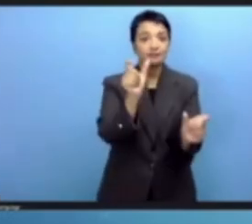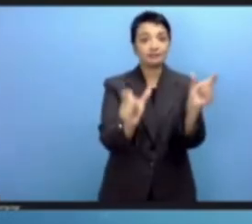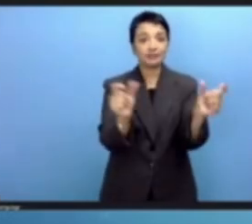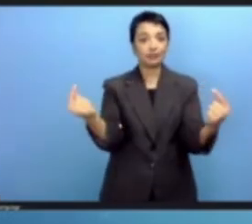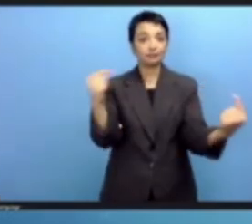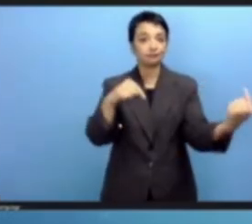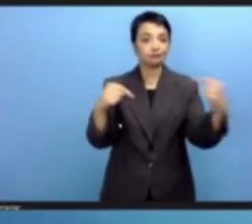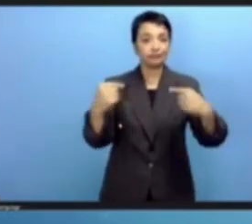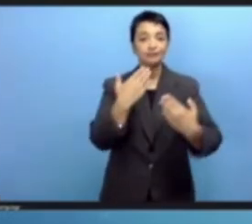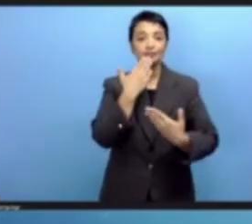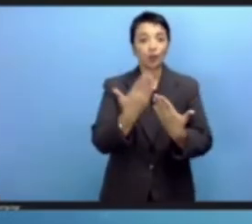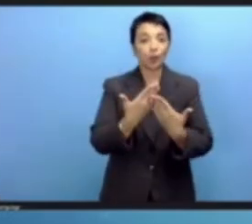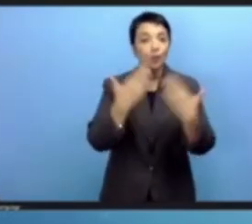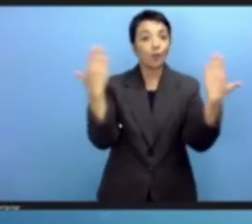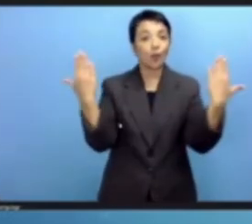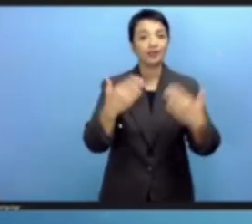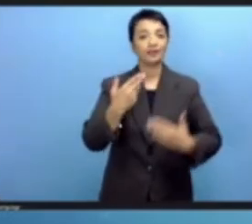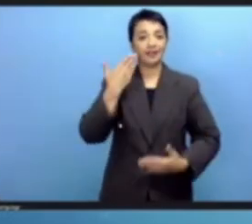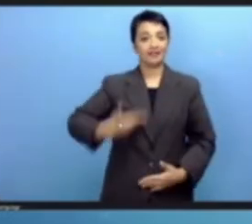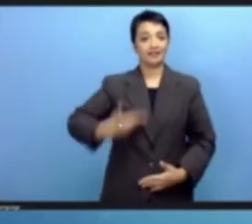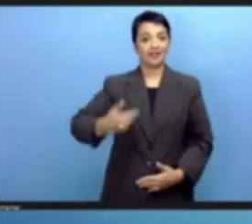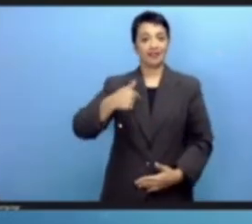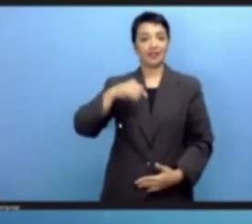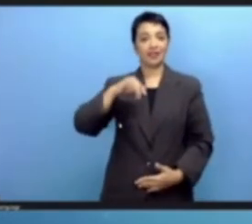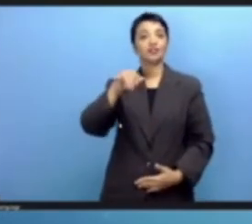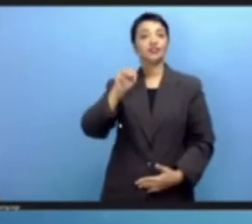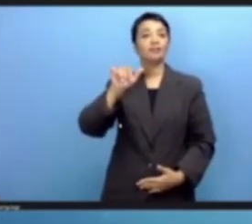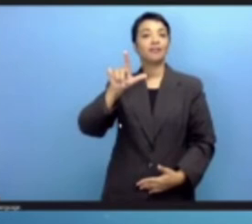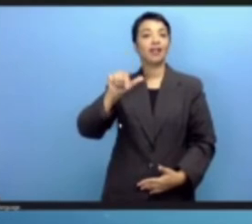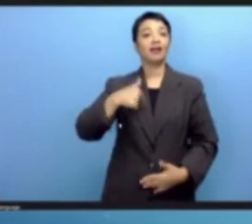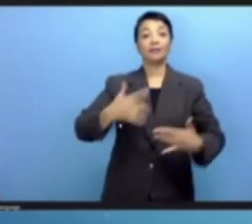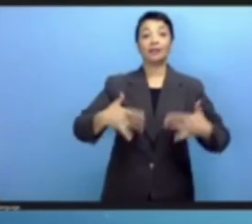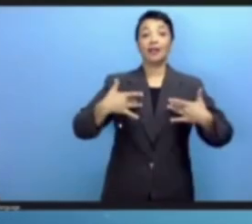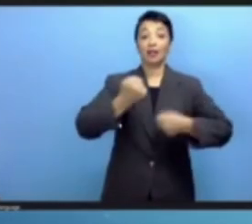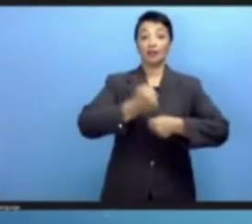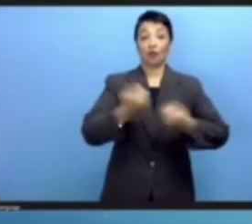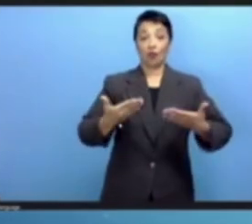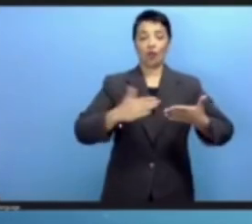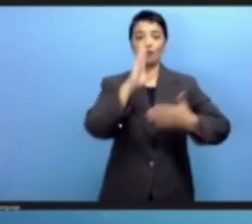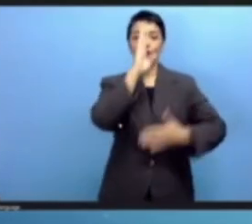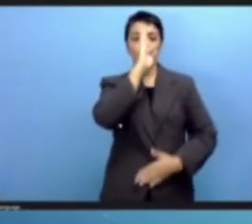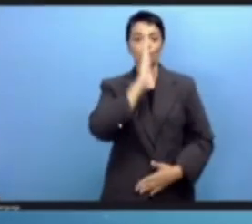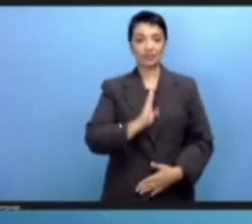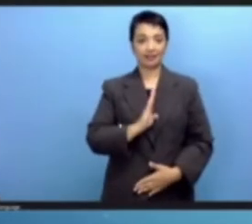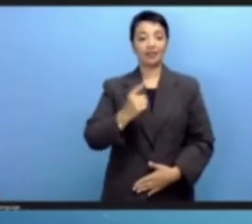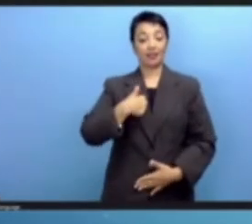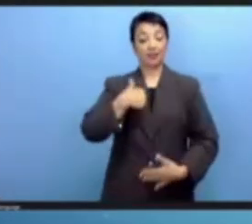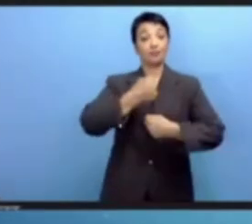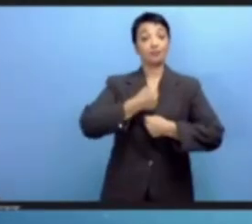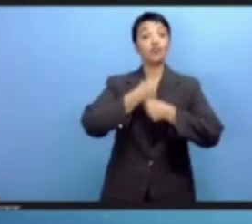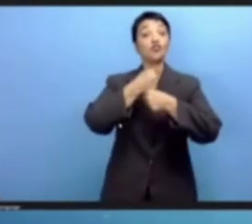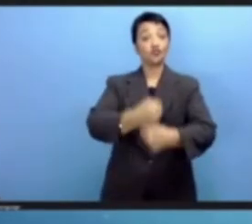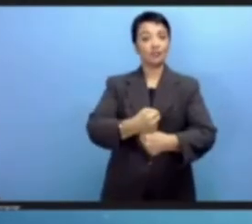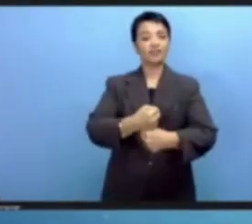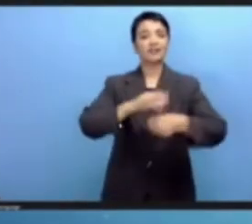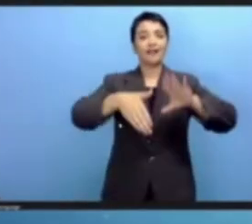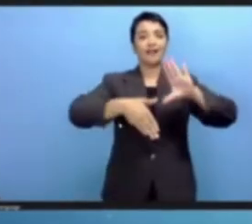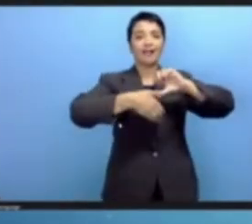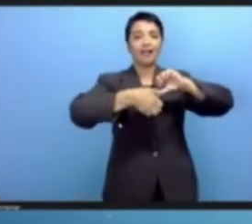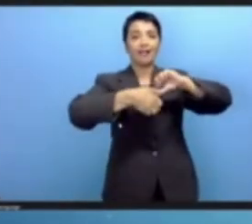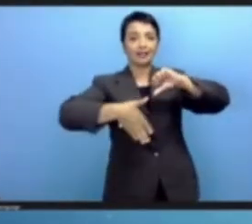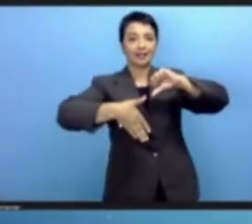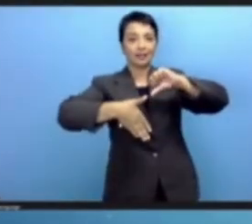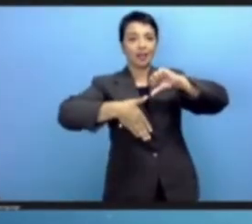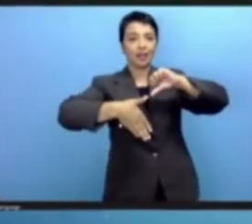Benchurini, I live, and I am from Brazil. And today I'm here as a representative of Directors Digitalis, Latin America, and on behalf